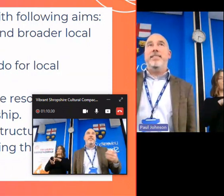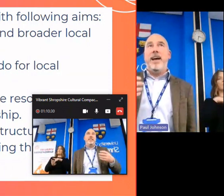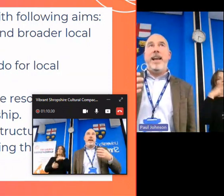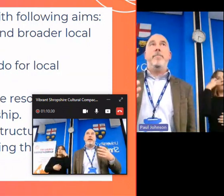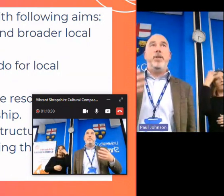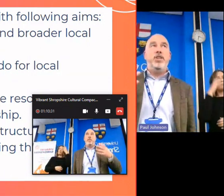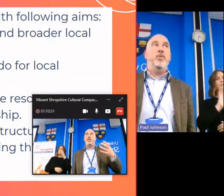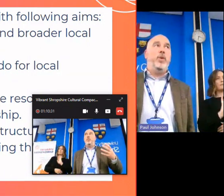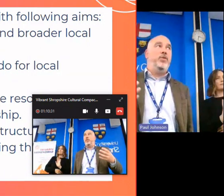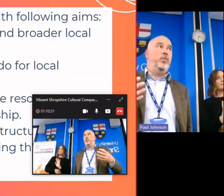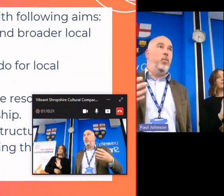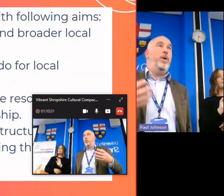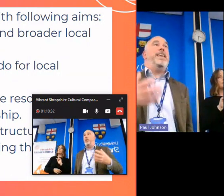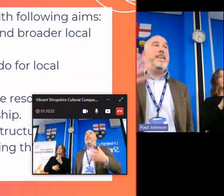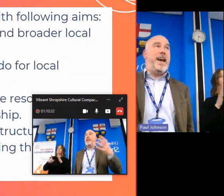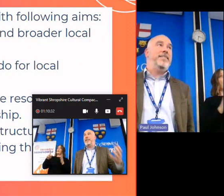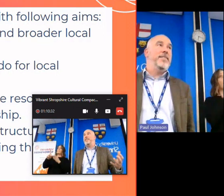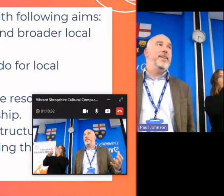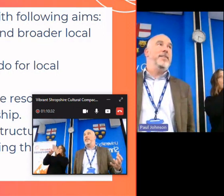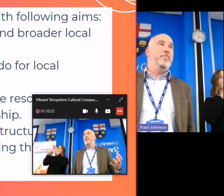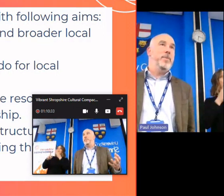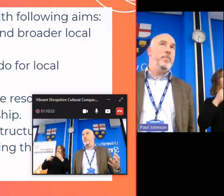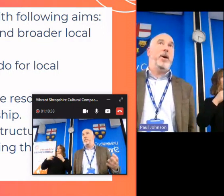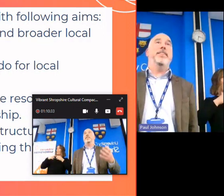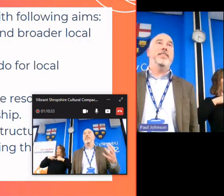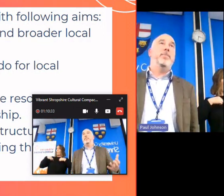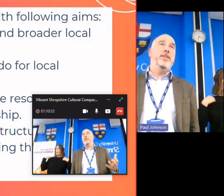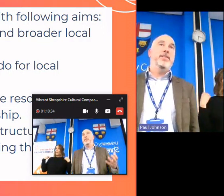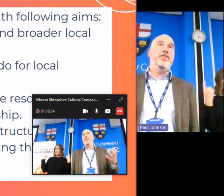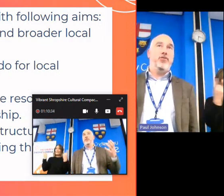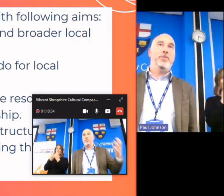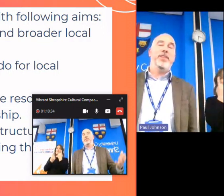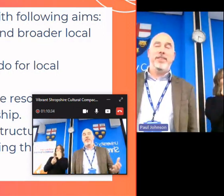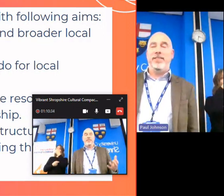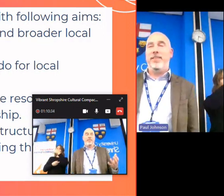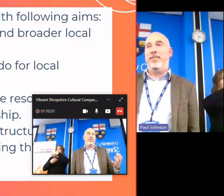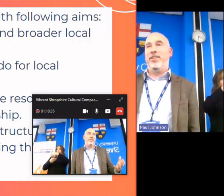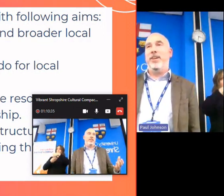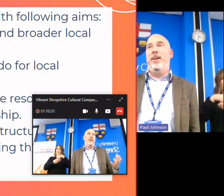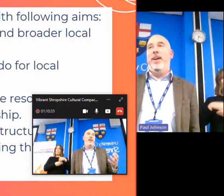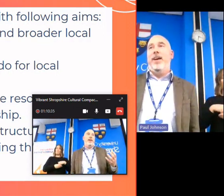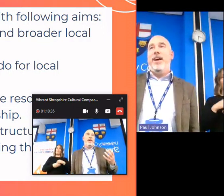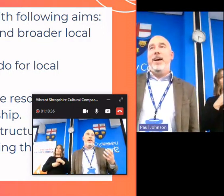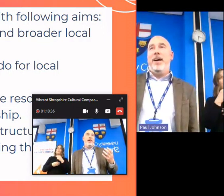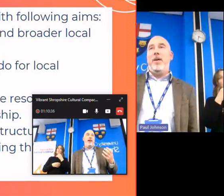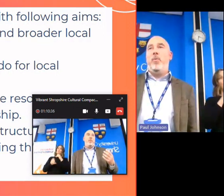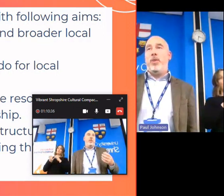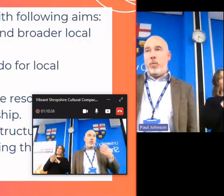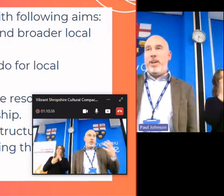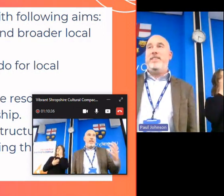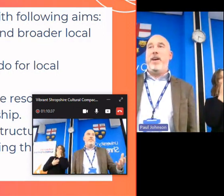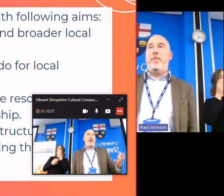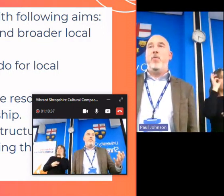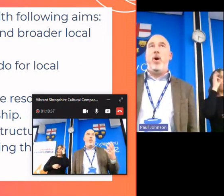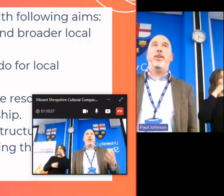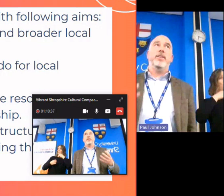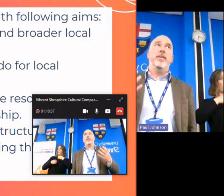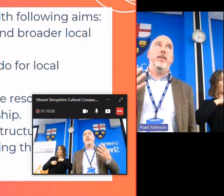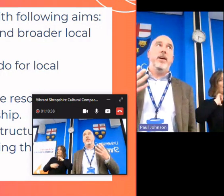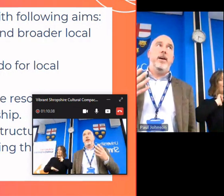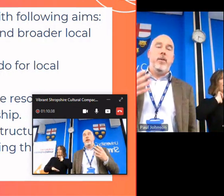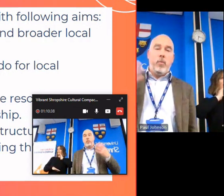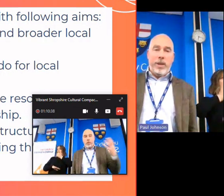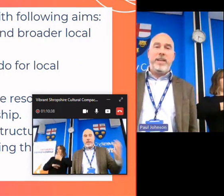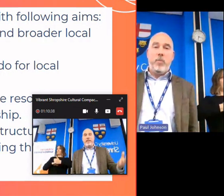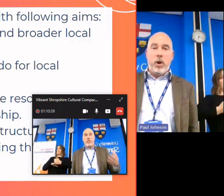this is an ambition which we as the the participants in shropshire's arts and culture uh with the we develop for